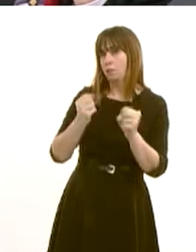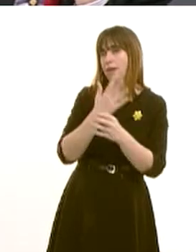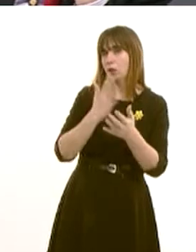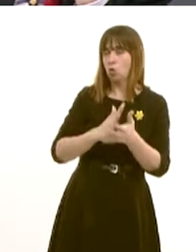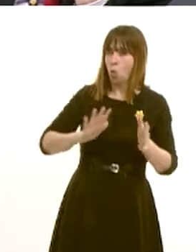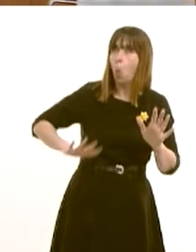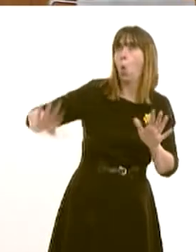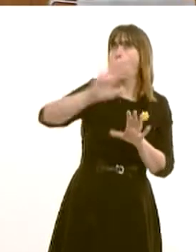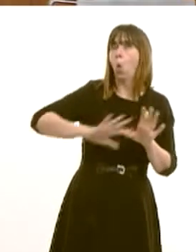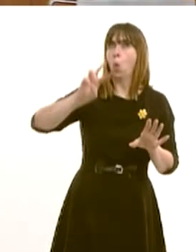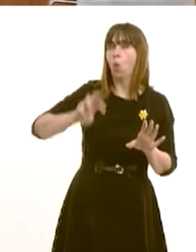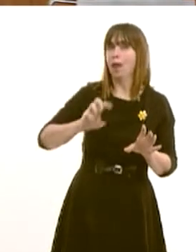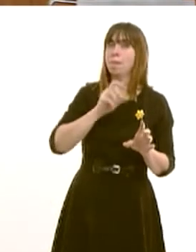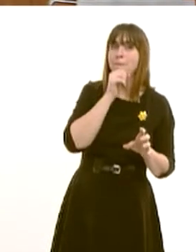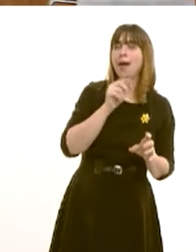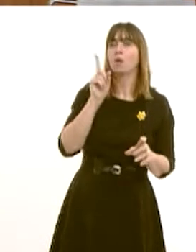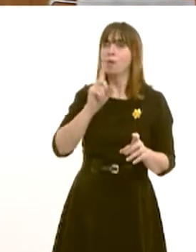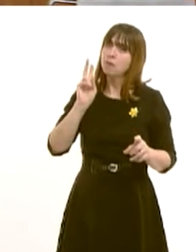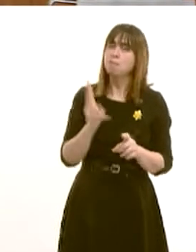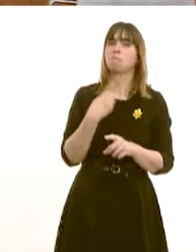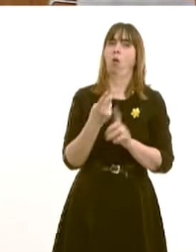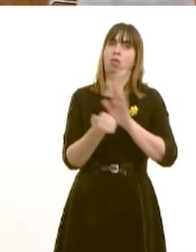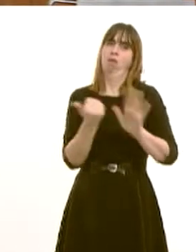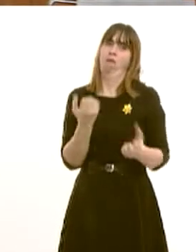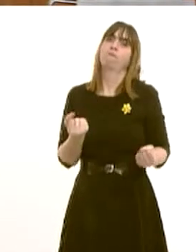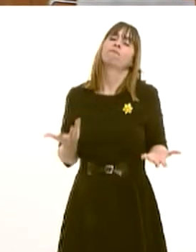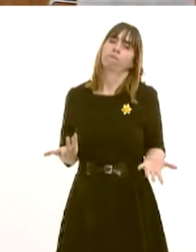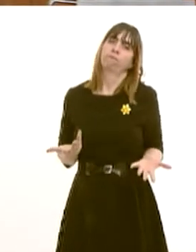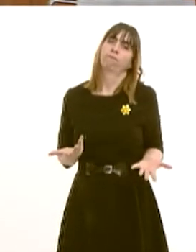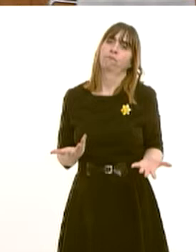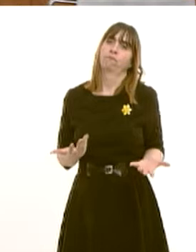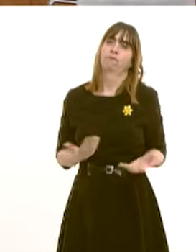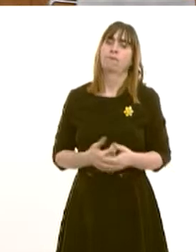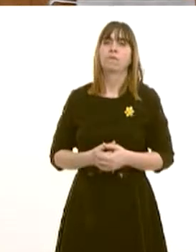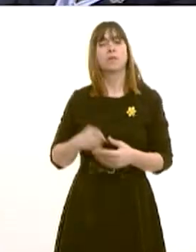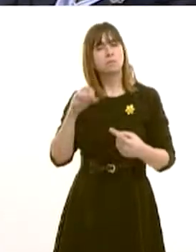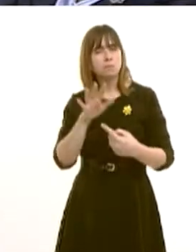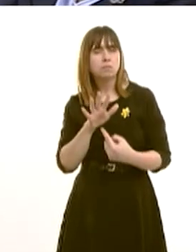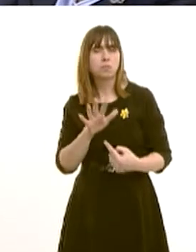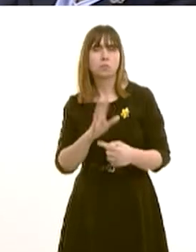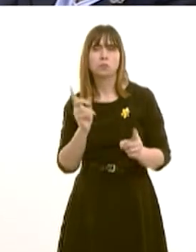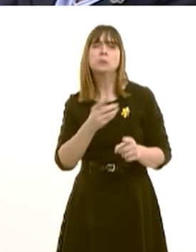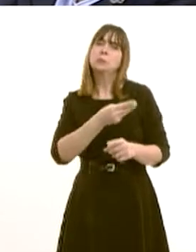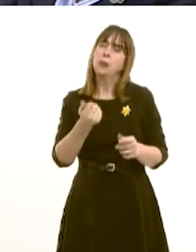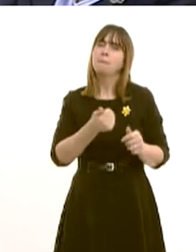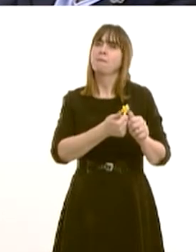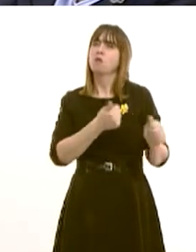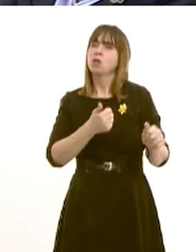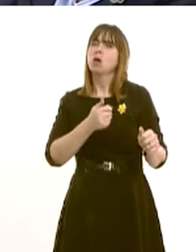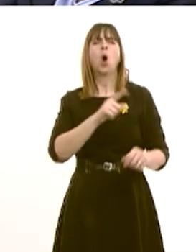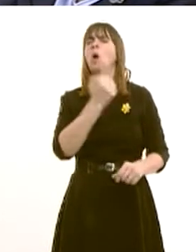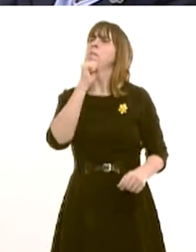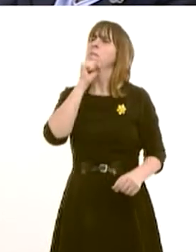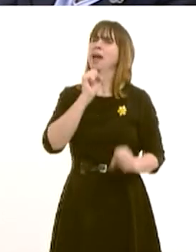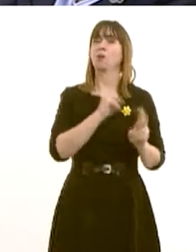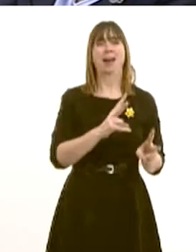all of the Welsh talent pool? Absolutely. It's hugely important that in the industries that are seen as wrongly, it's male,